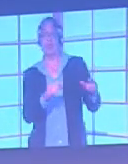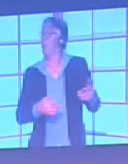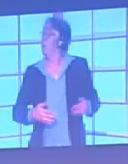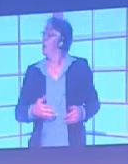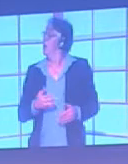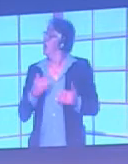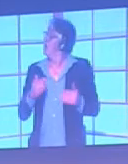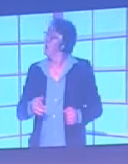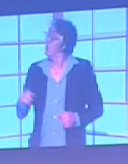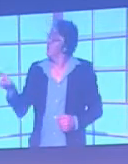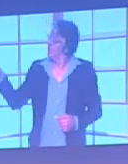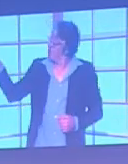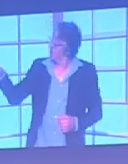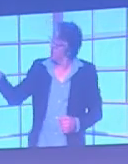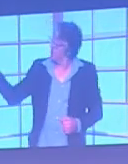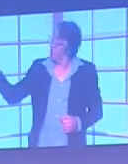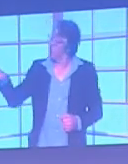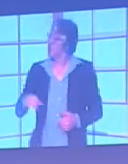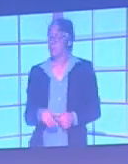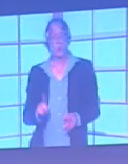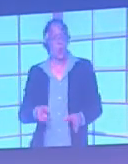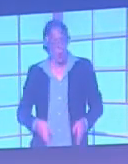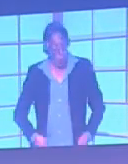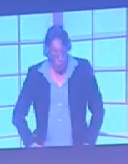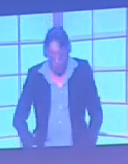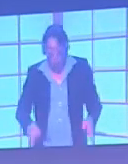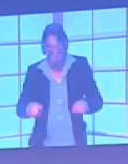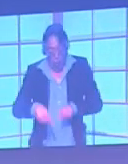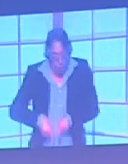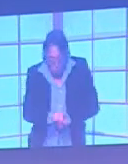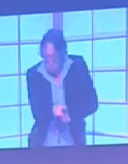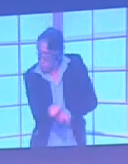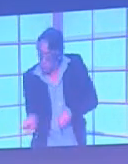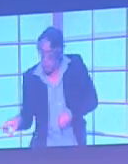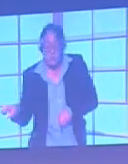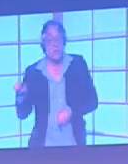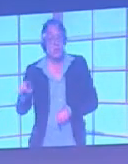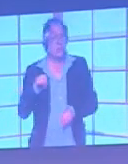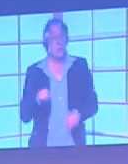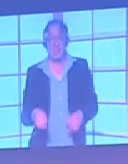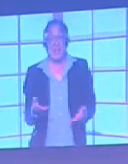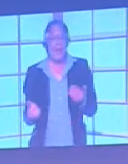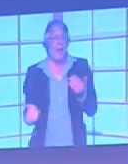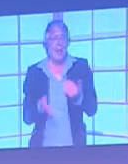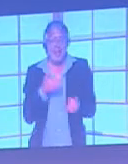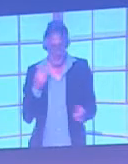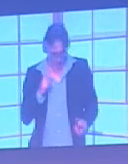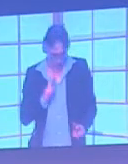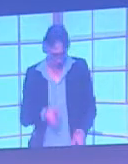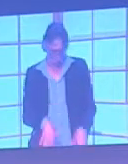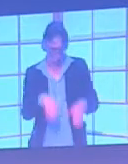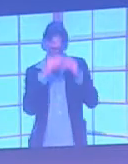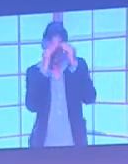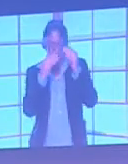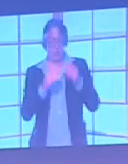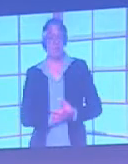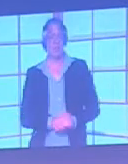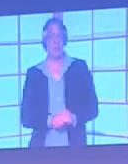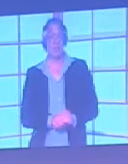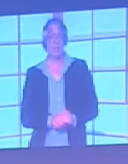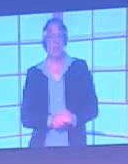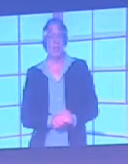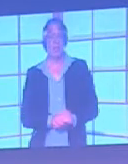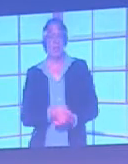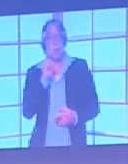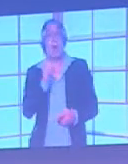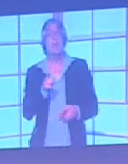coded circulation routes on a floor. And the thing about this code is it's really simple to understand and it bypasses the need for